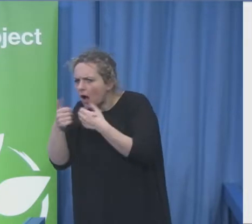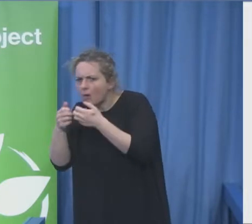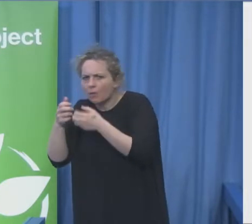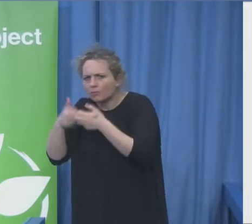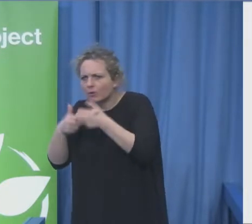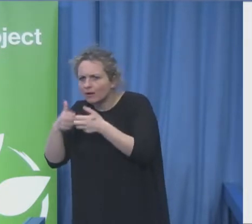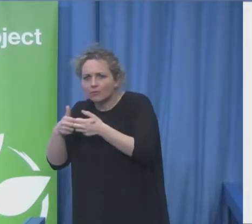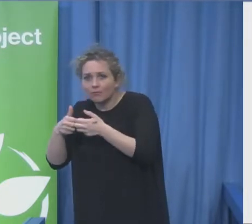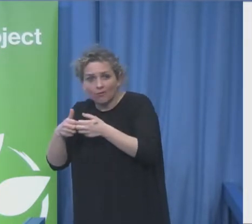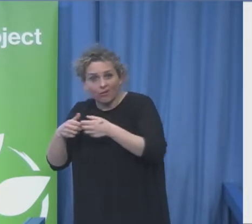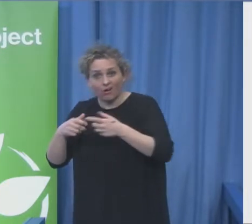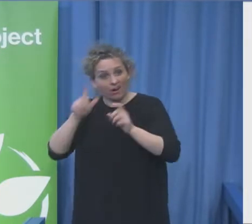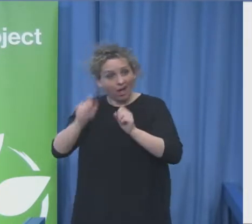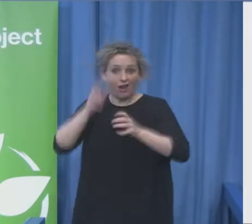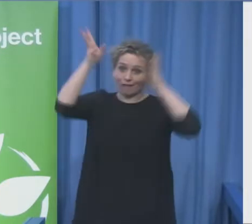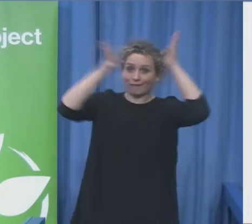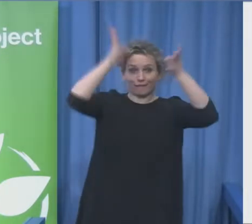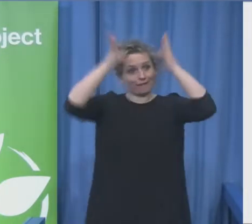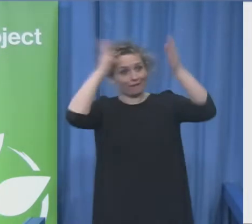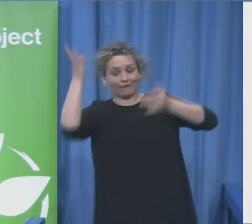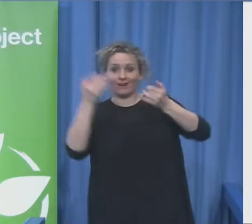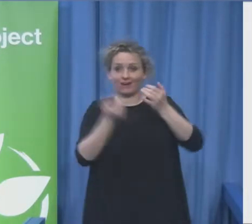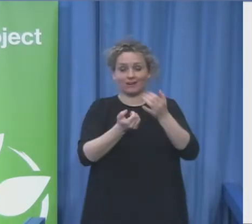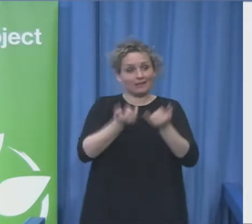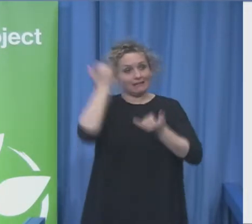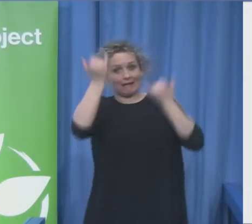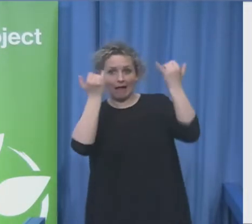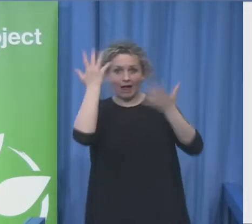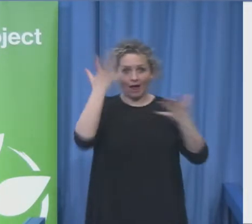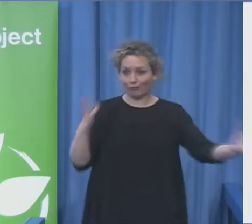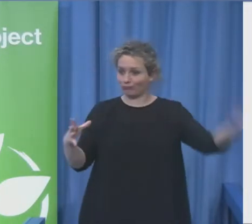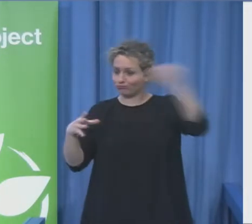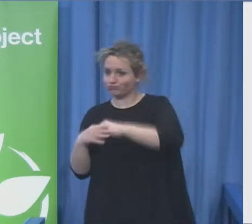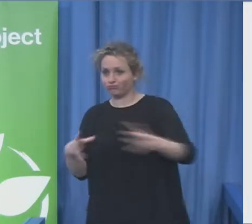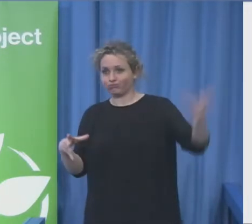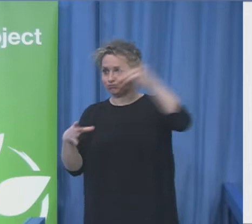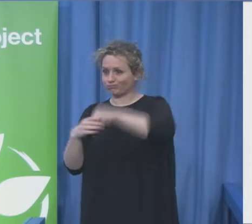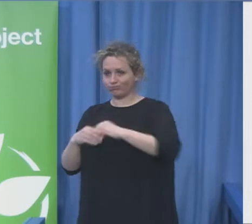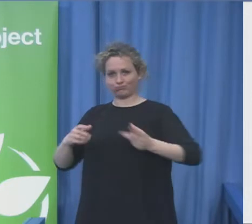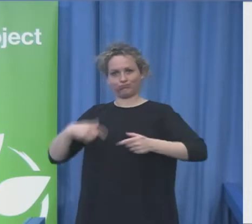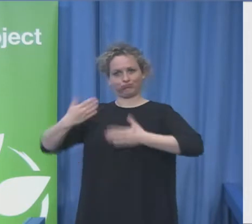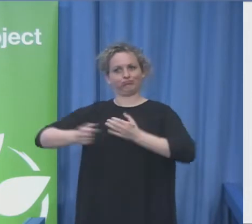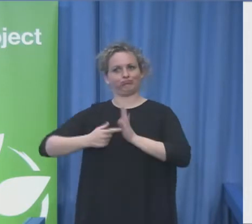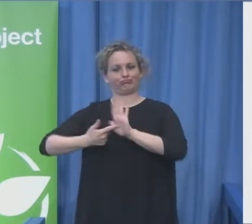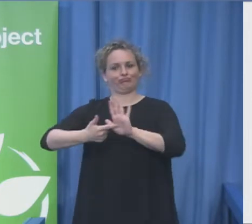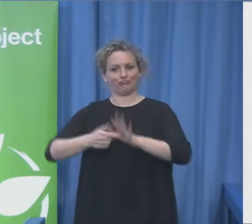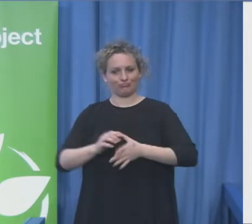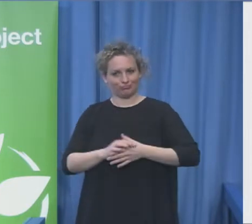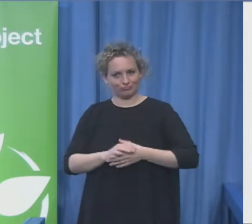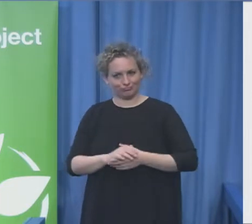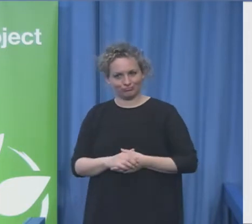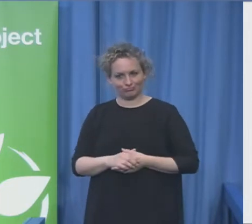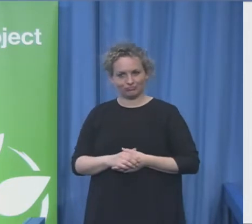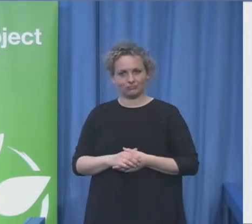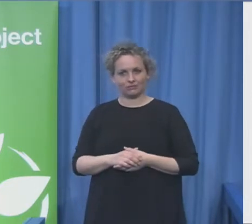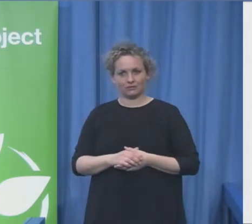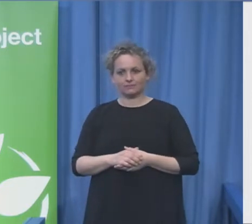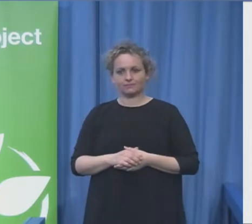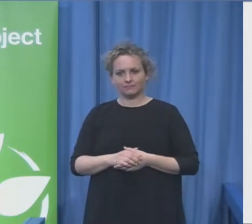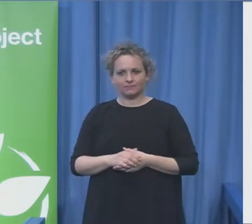happen overnight, but it was that connectivity between people with disabilities and the broadcasters that made it all